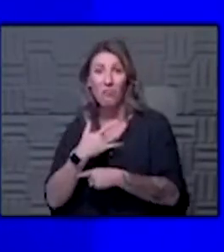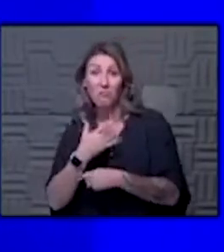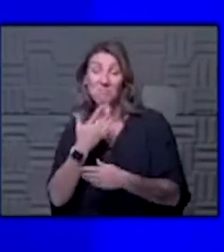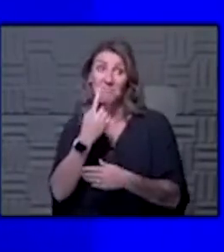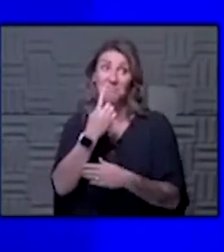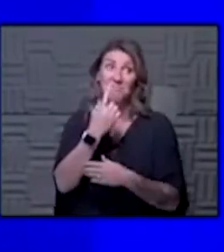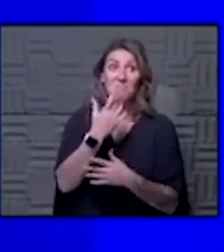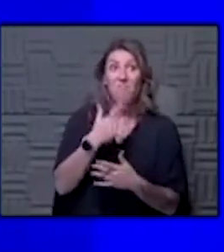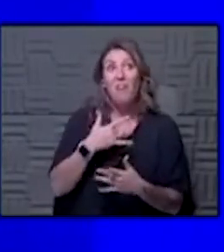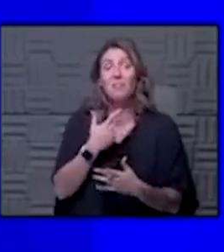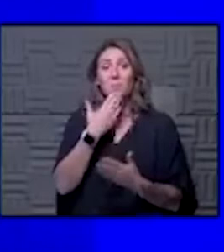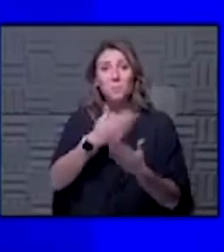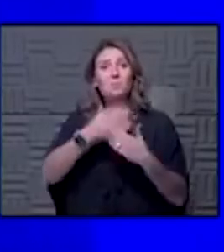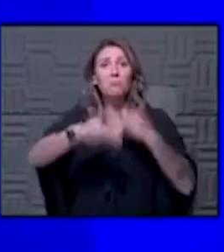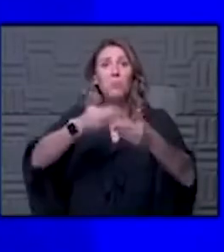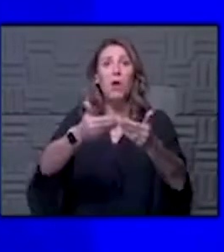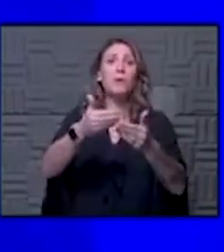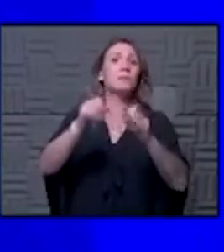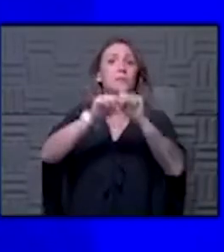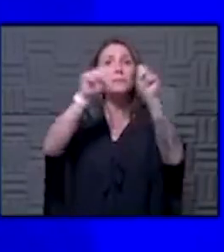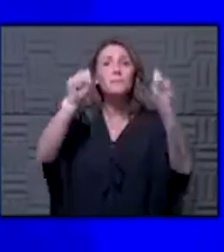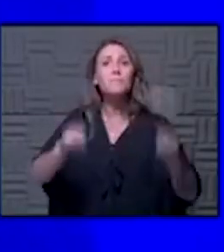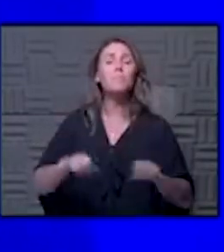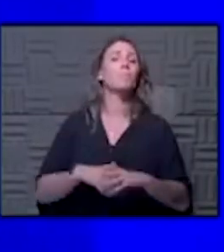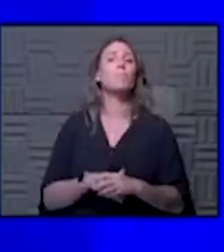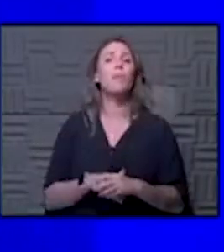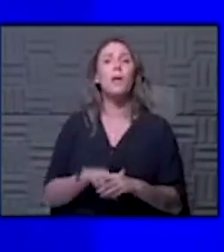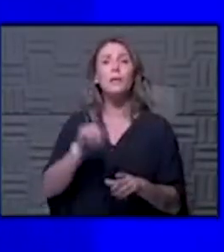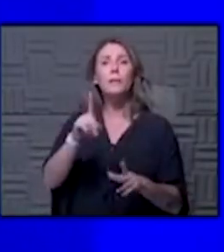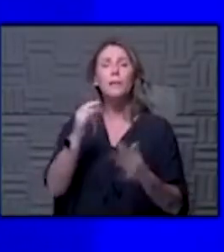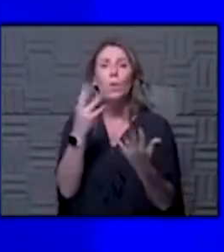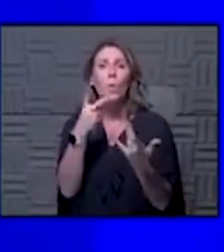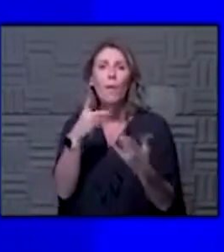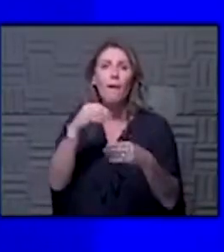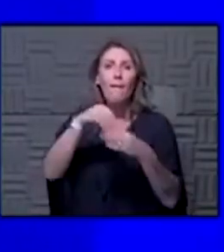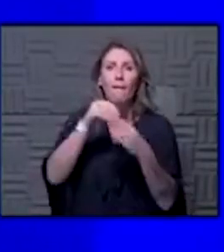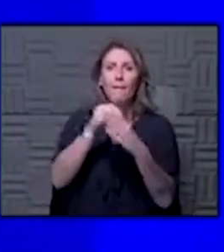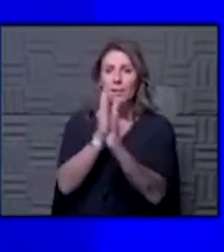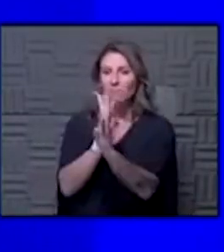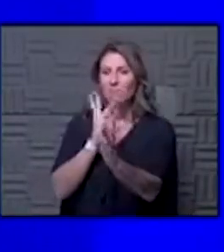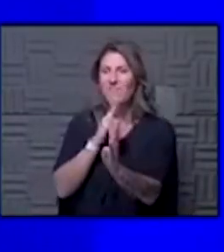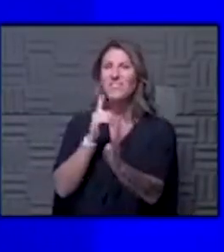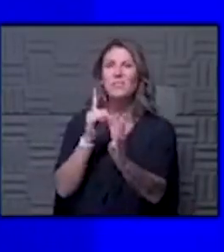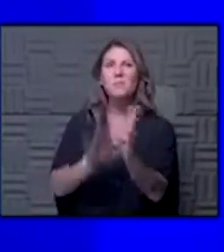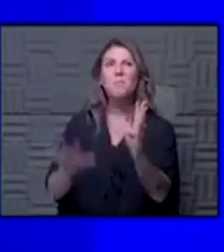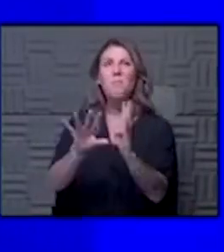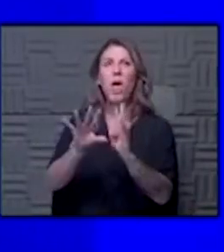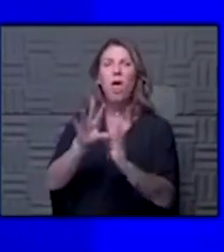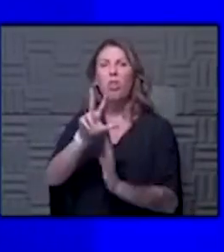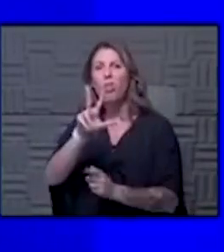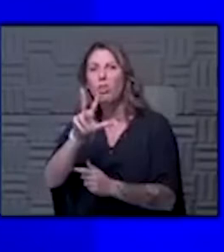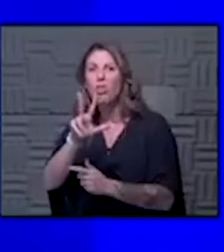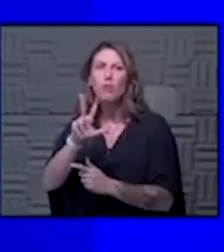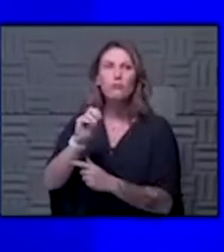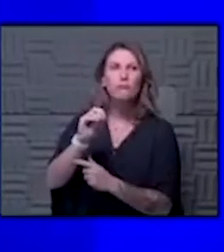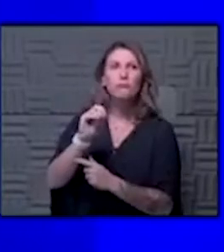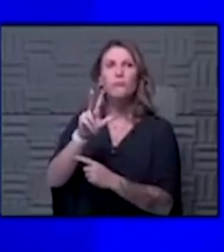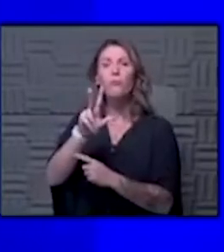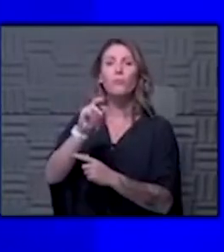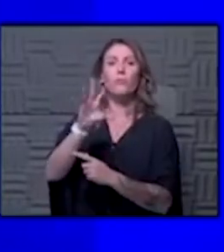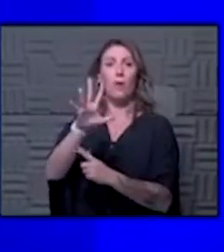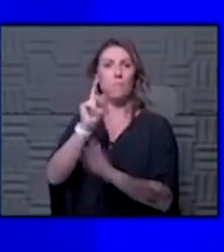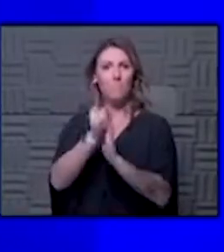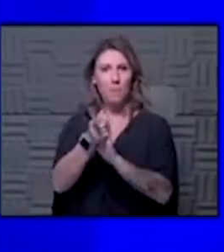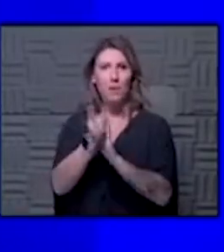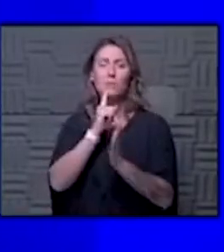a very good process. Very good system. I did have to wait in line and it was indoors for about 30-35 minutes. did move but I think it was very good